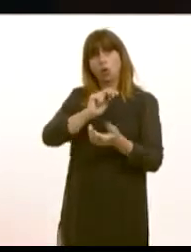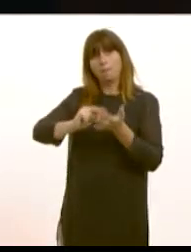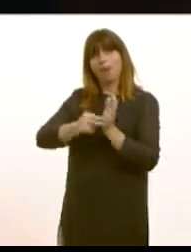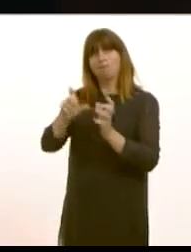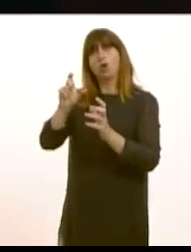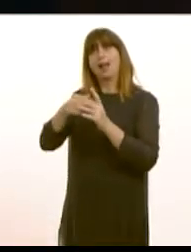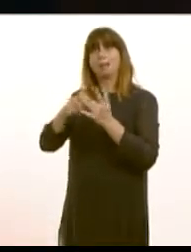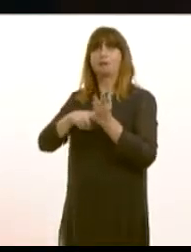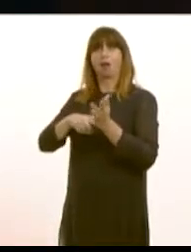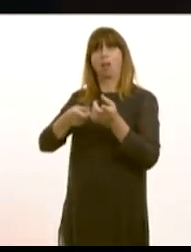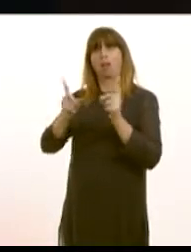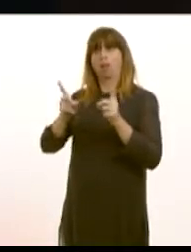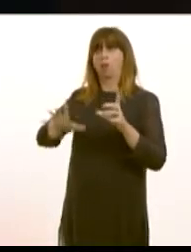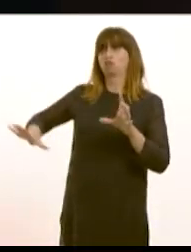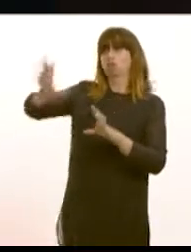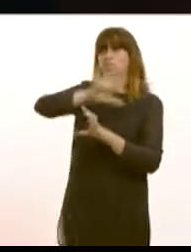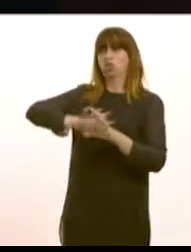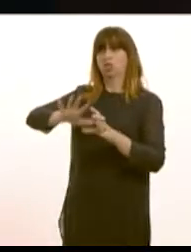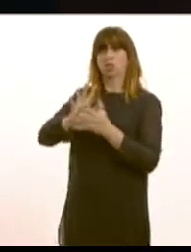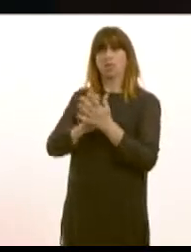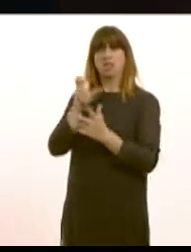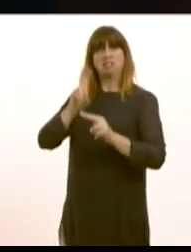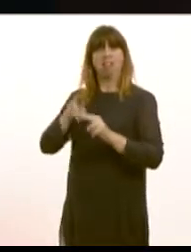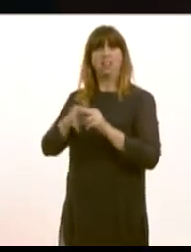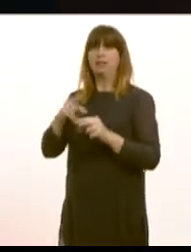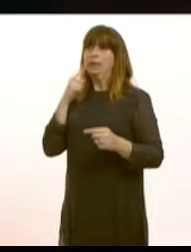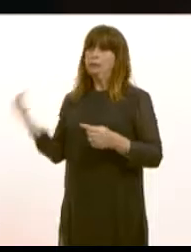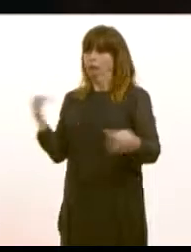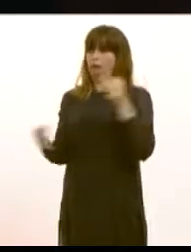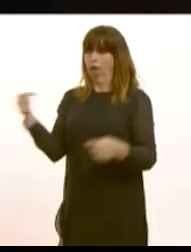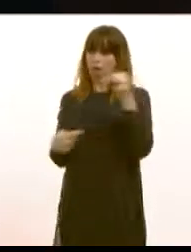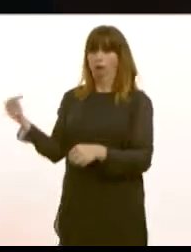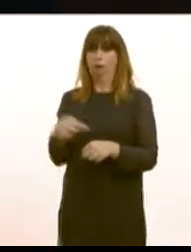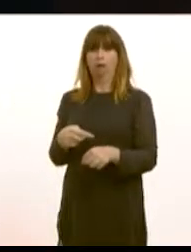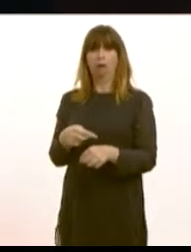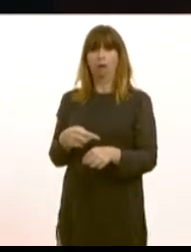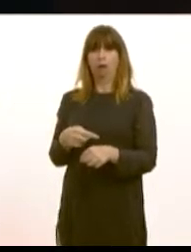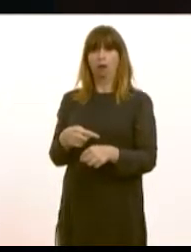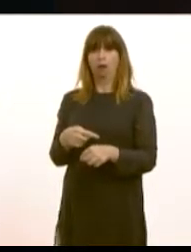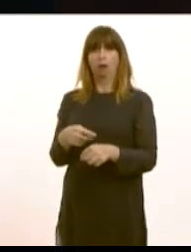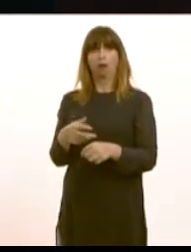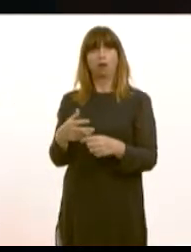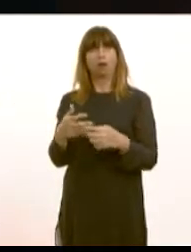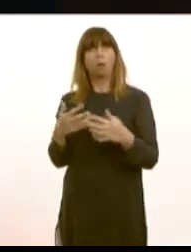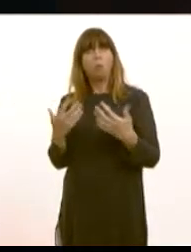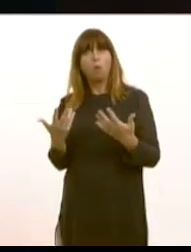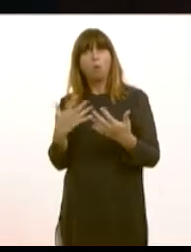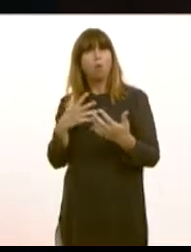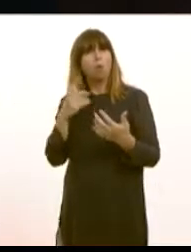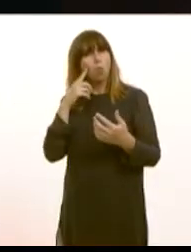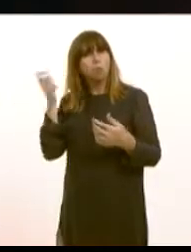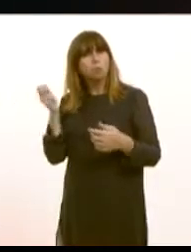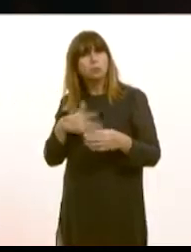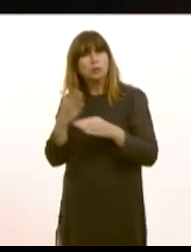Region amount to no more than making a commute to Cardiff easier rather than a comprehensive plan to spread job creation